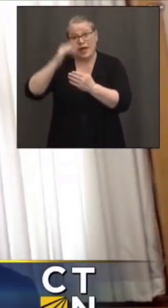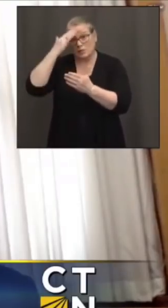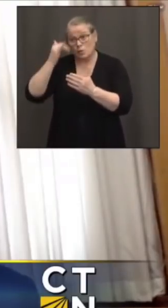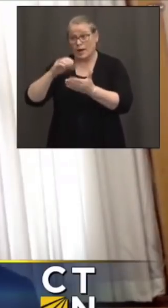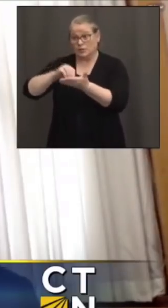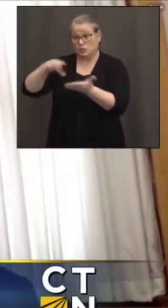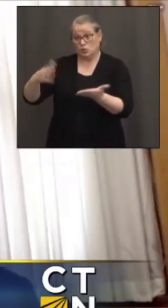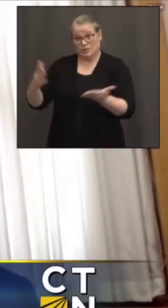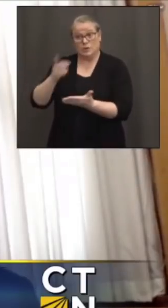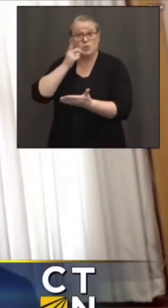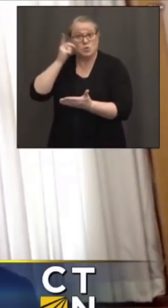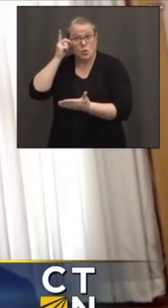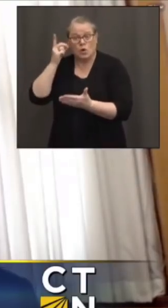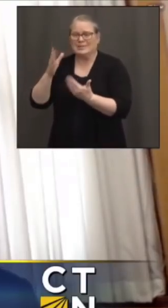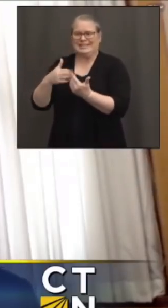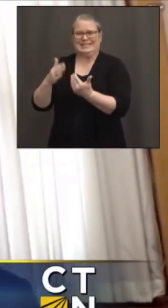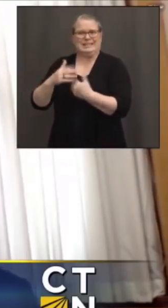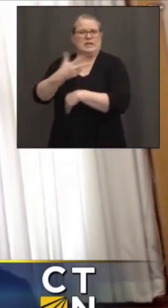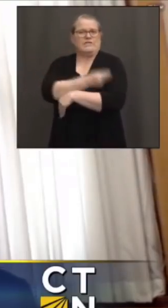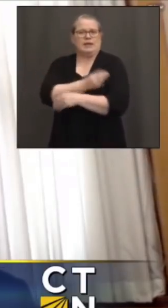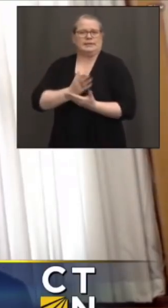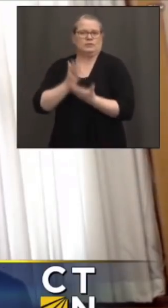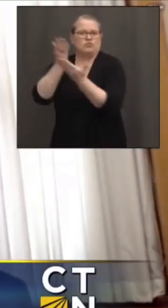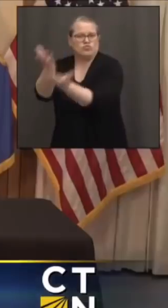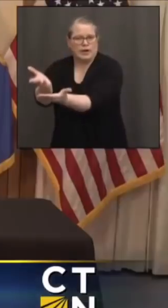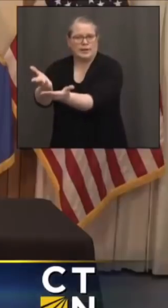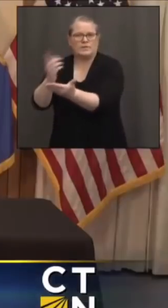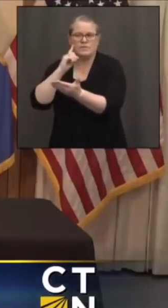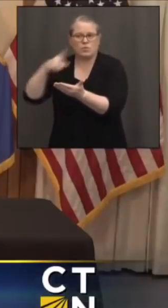dorms. It's really easy to bring the vaccine directly to them.